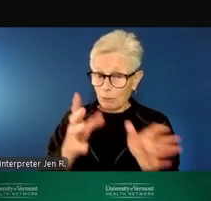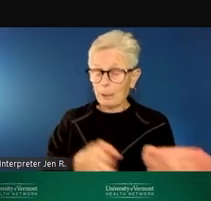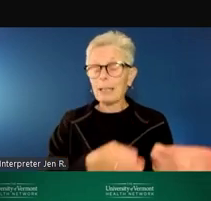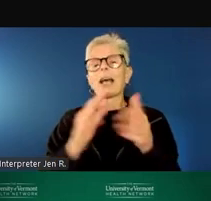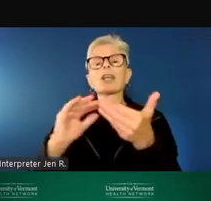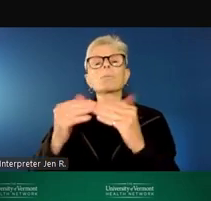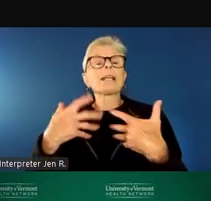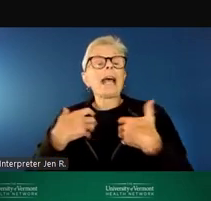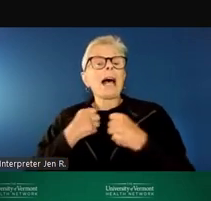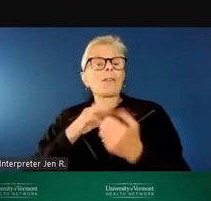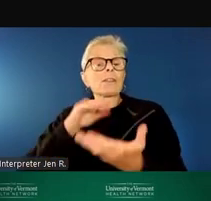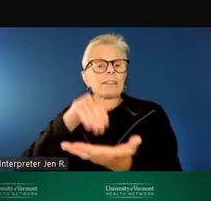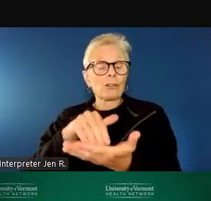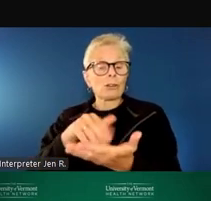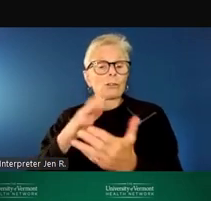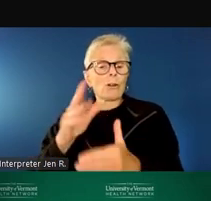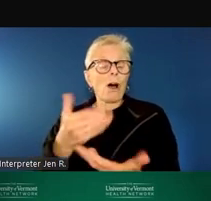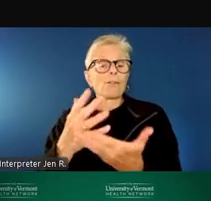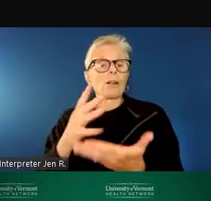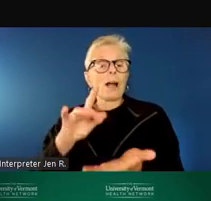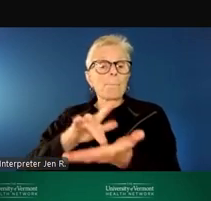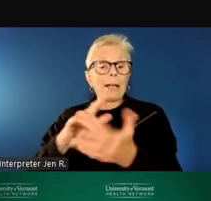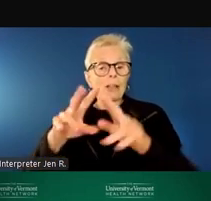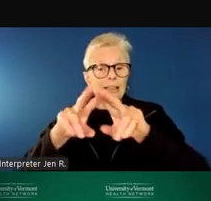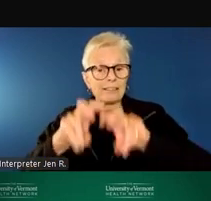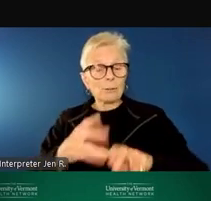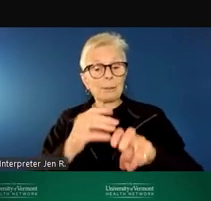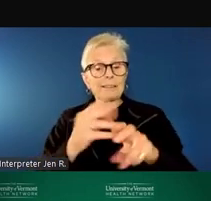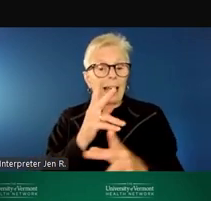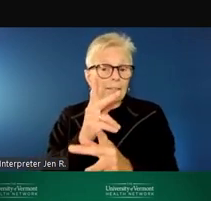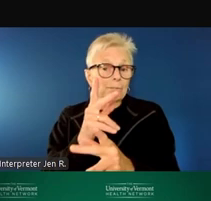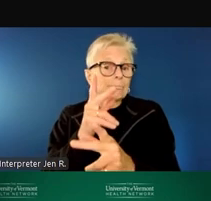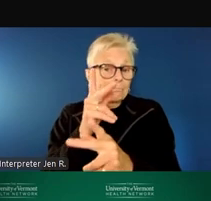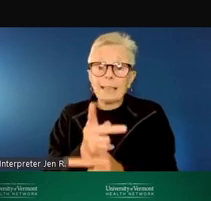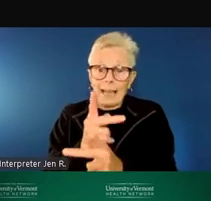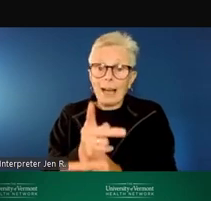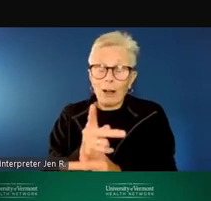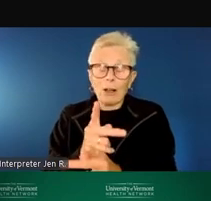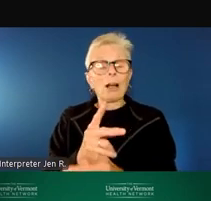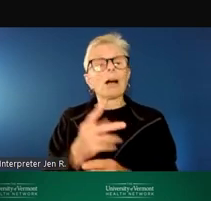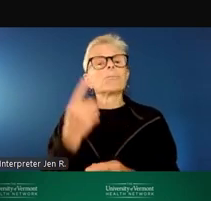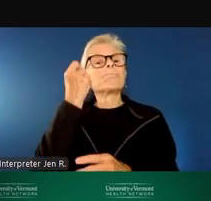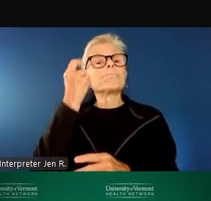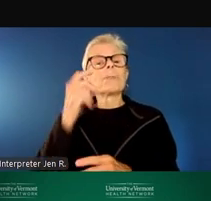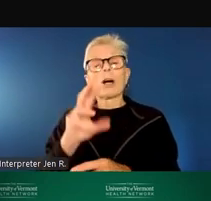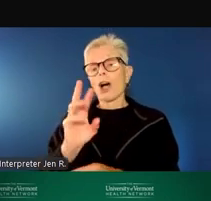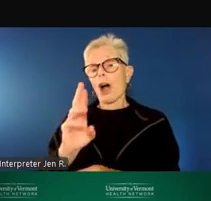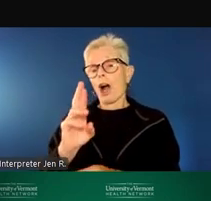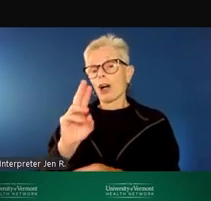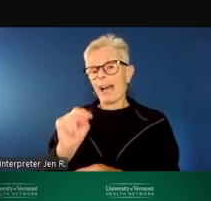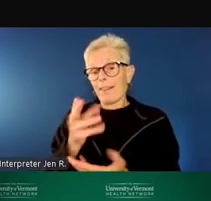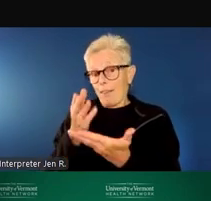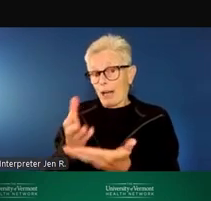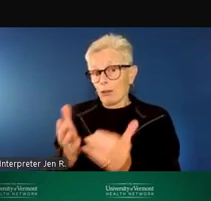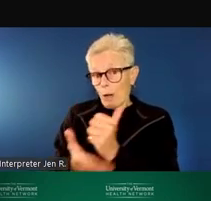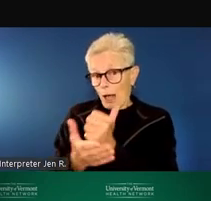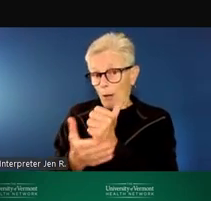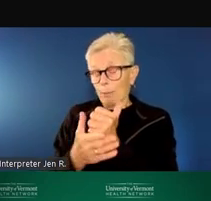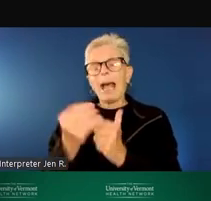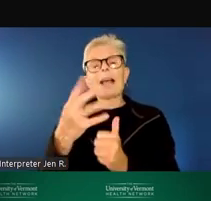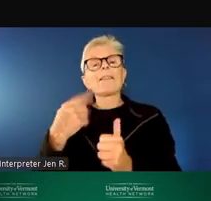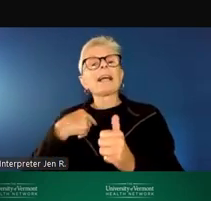centers will be offering medical assessment and care, again, by a registered nurse on-site and then a medical provider through